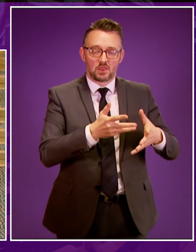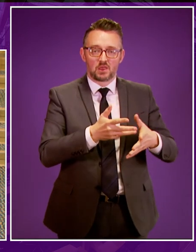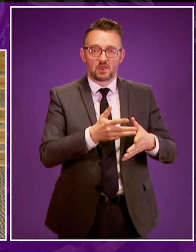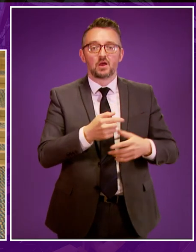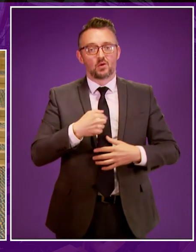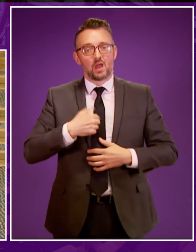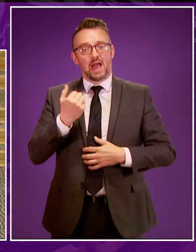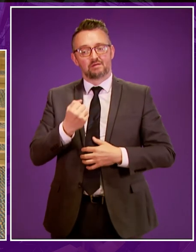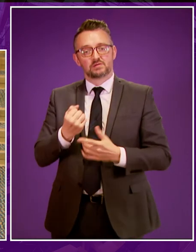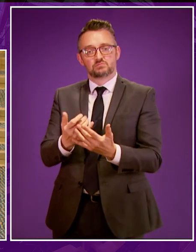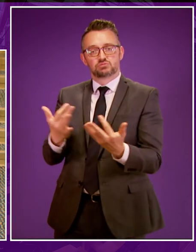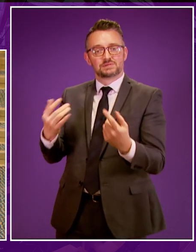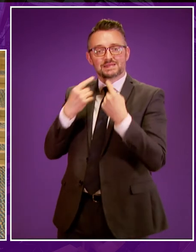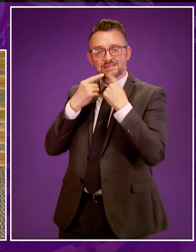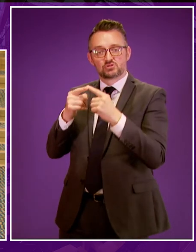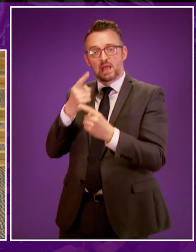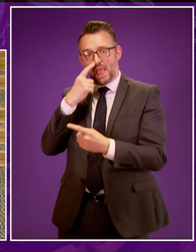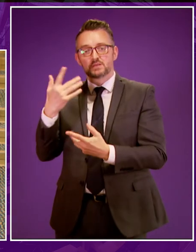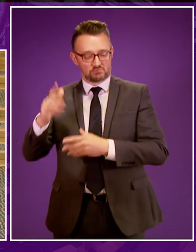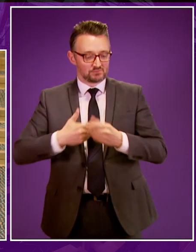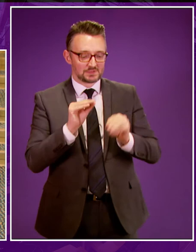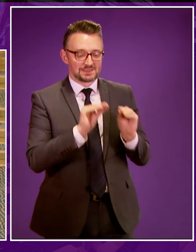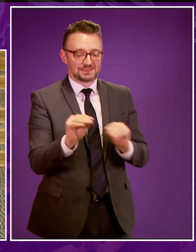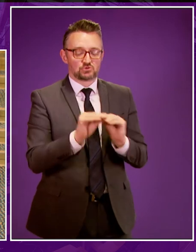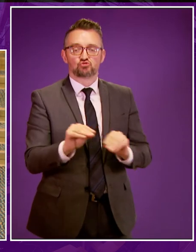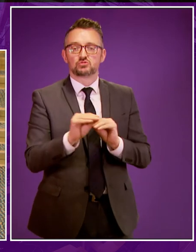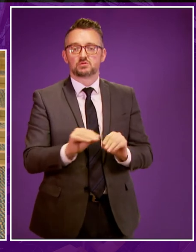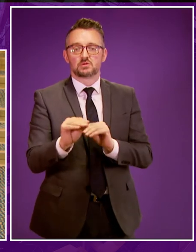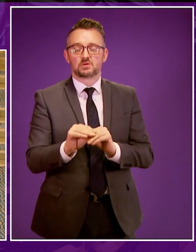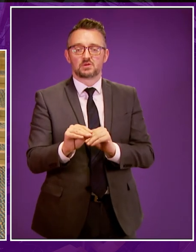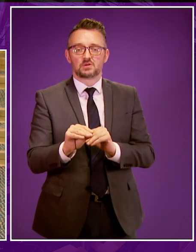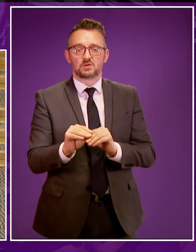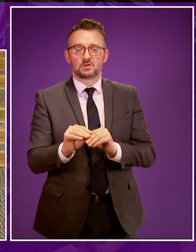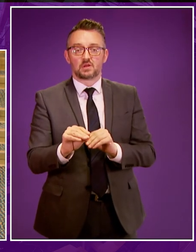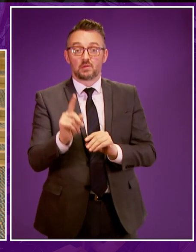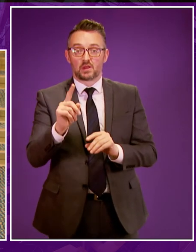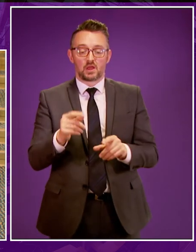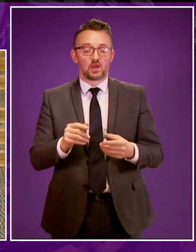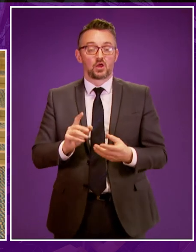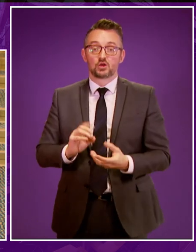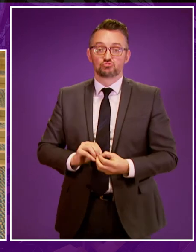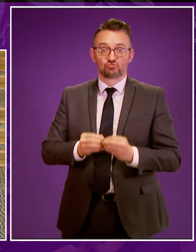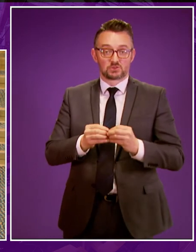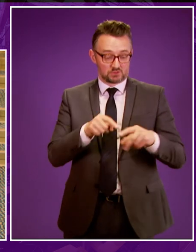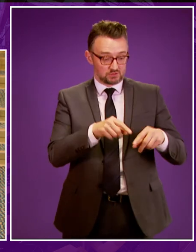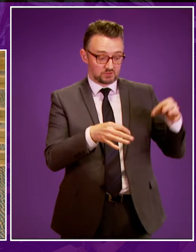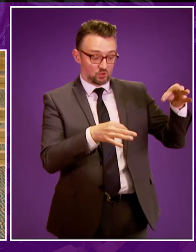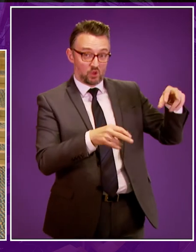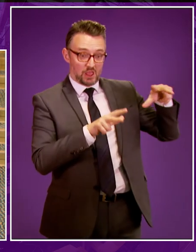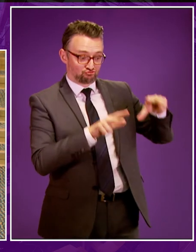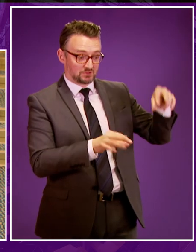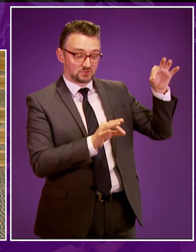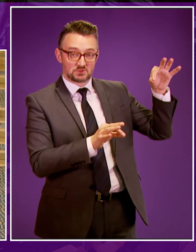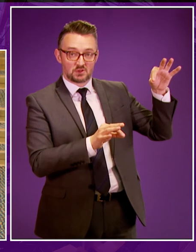capacity in terms of teachers to be able to teach that and also I think the creation of that accredited qualification